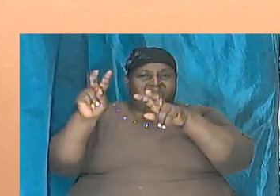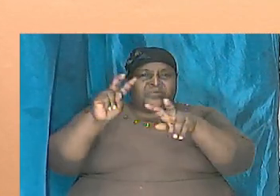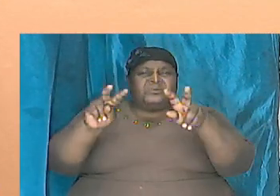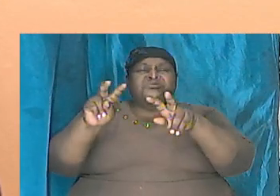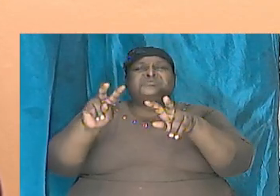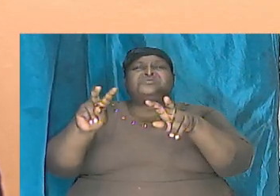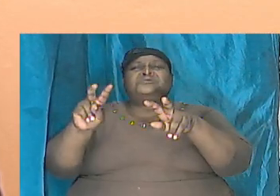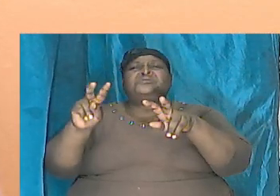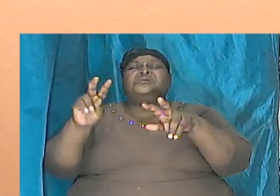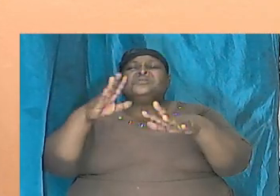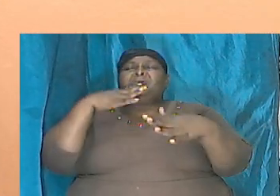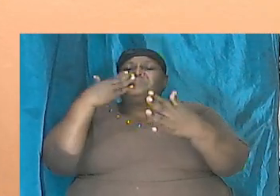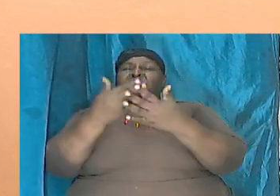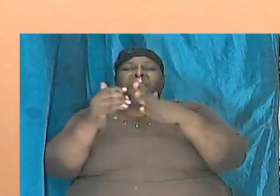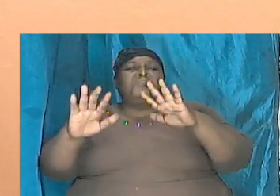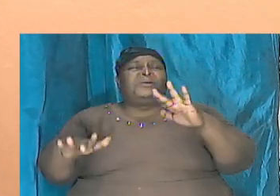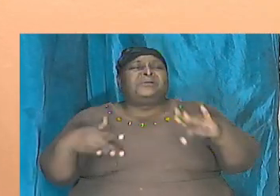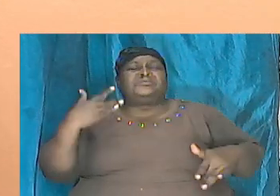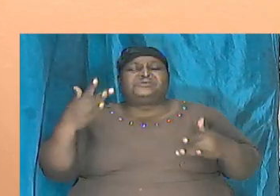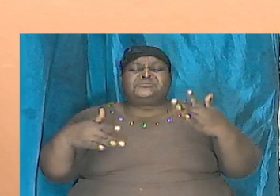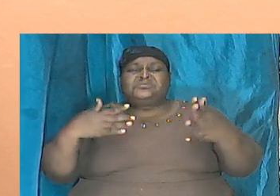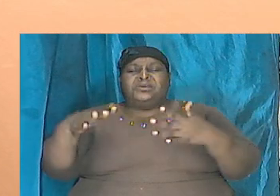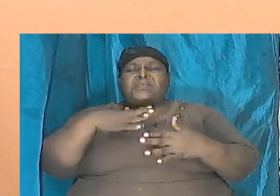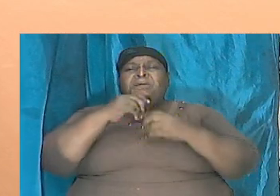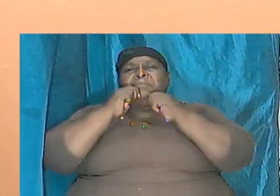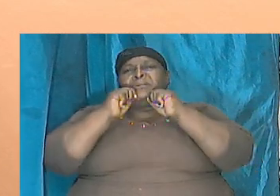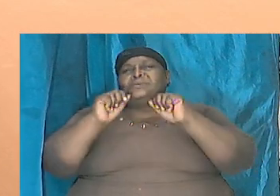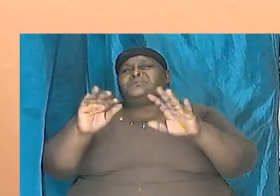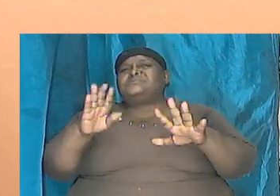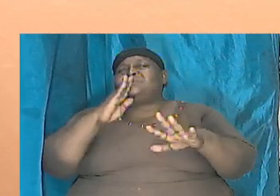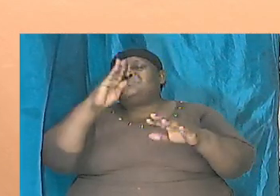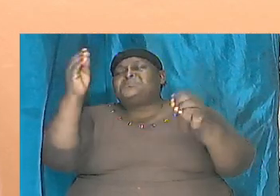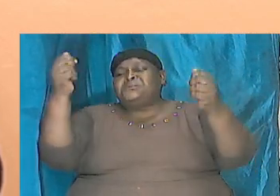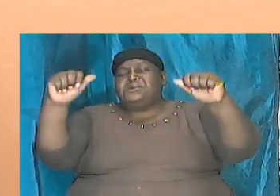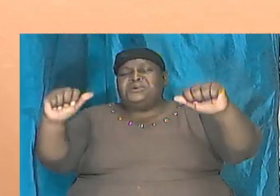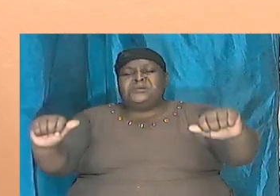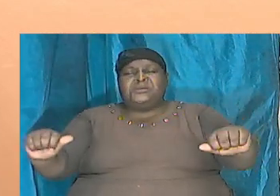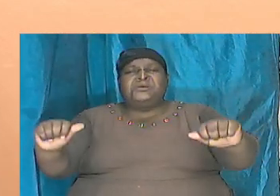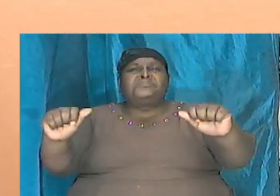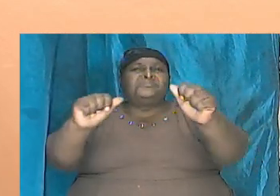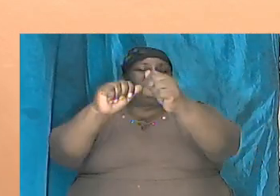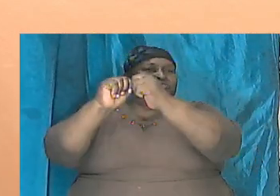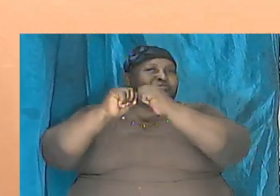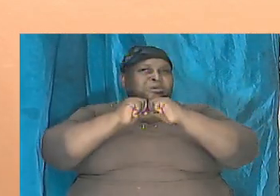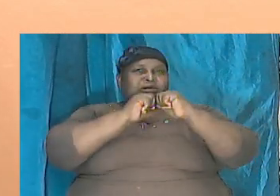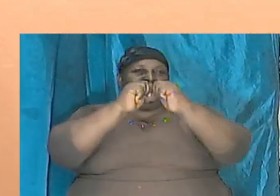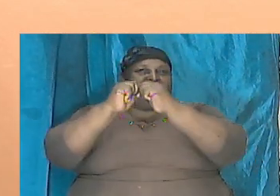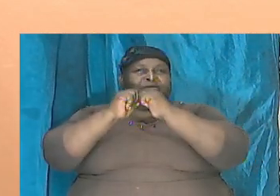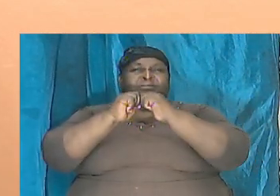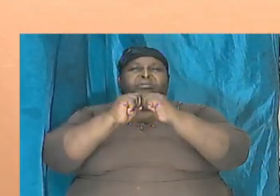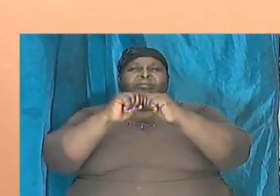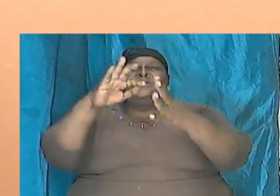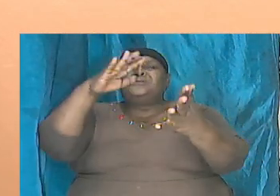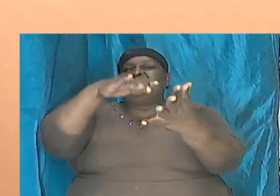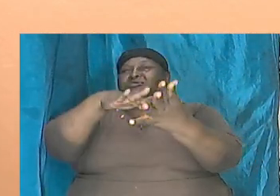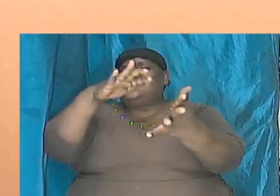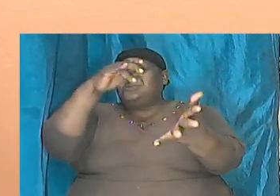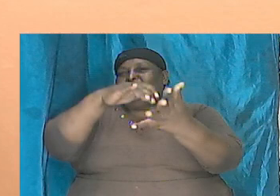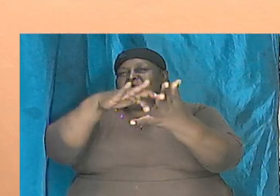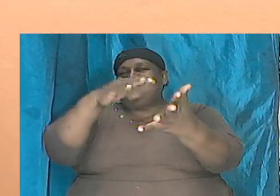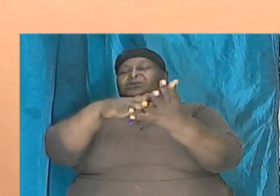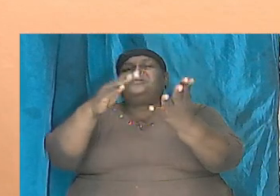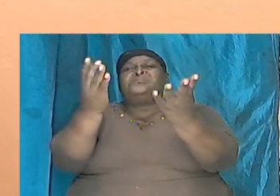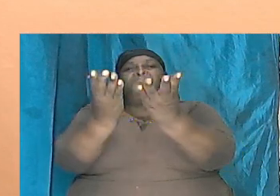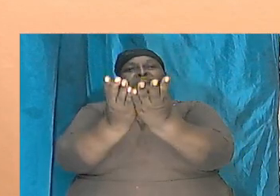a great pleasure and a blessing to be able to together go through the book of